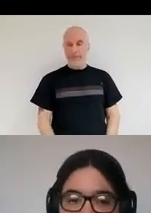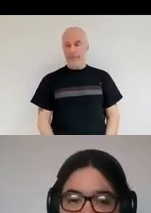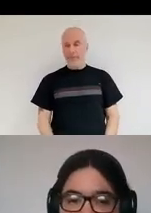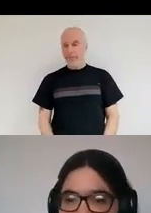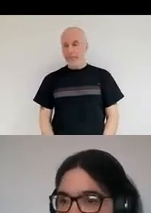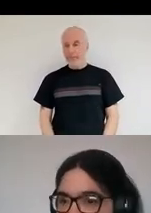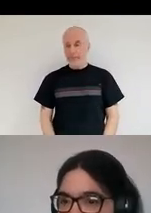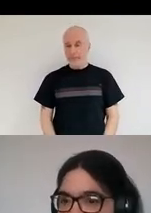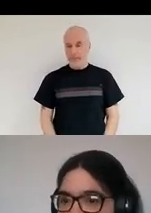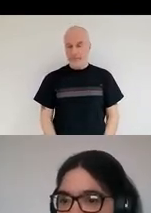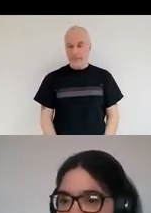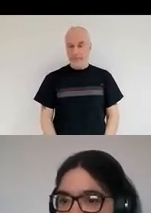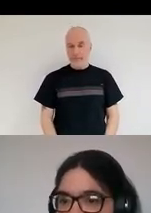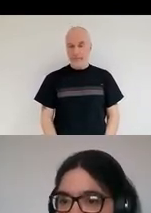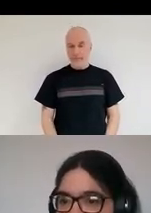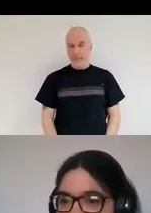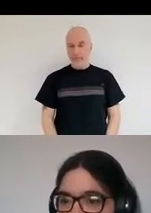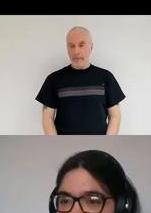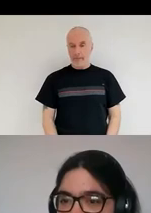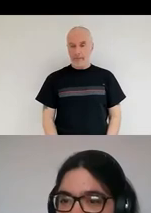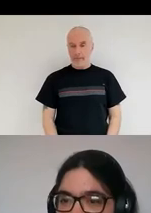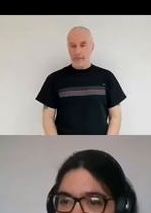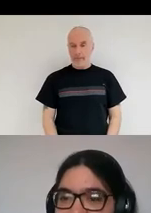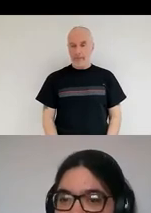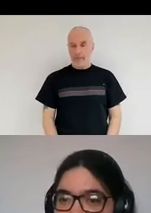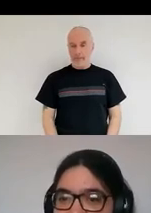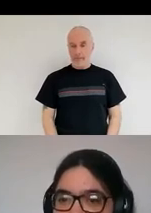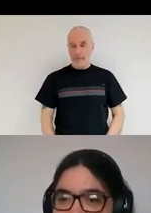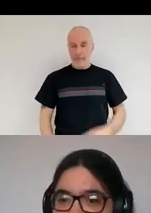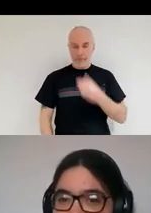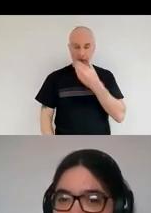lot of information. hope that's a good question.